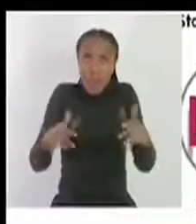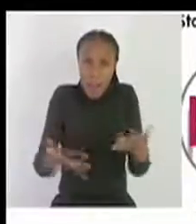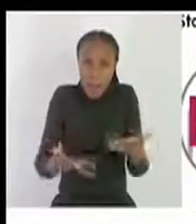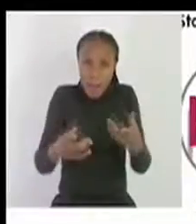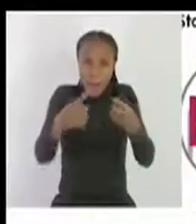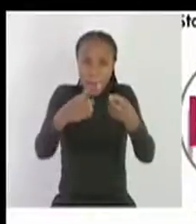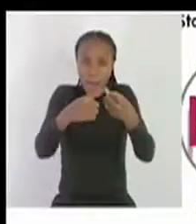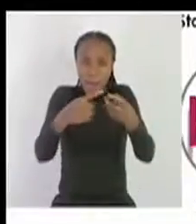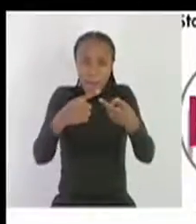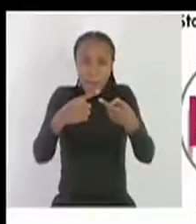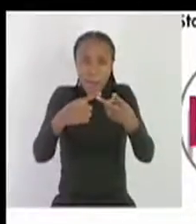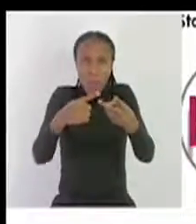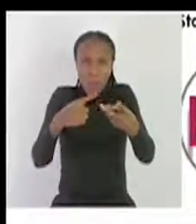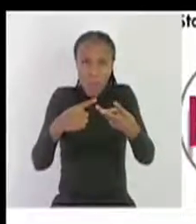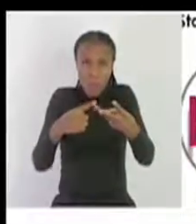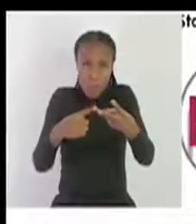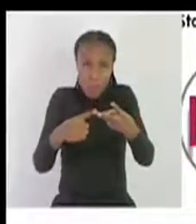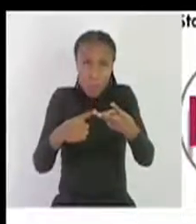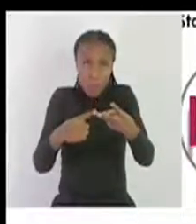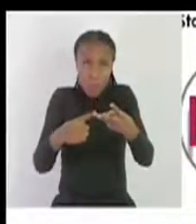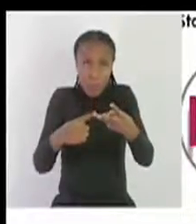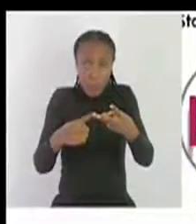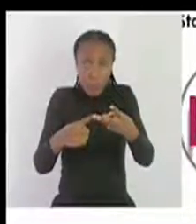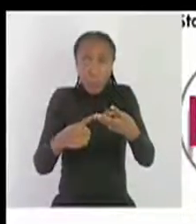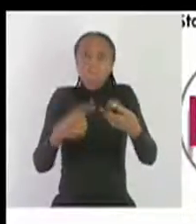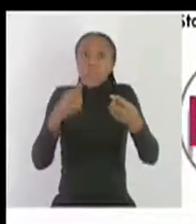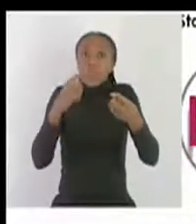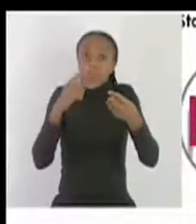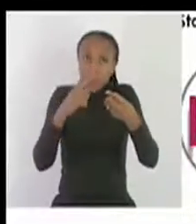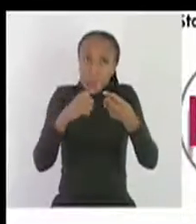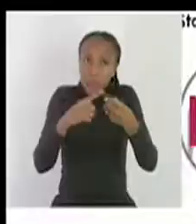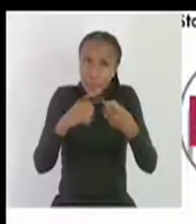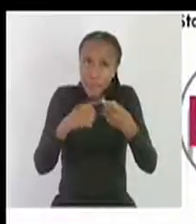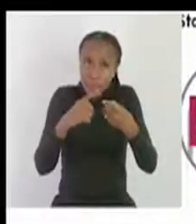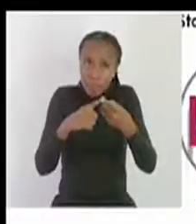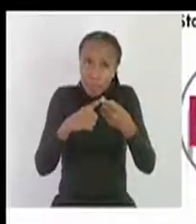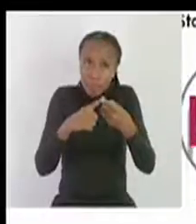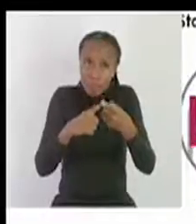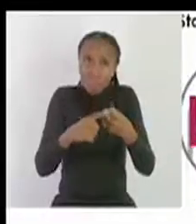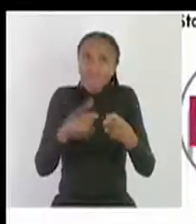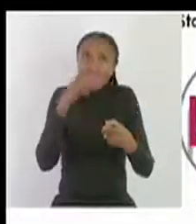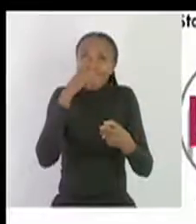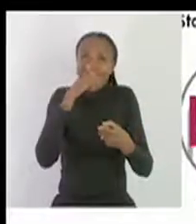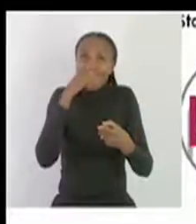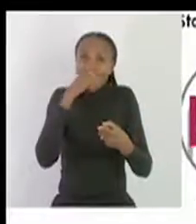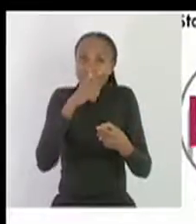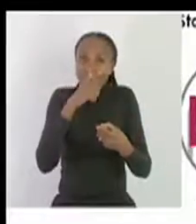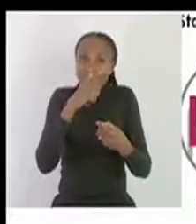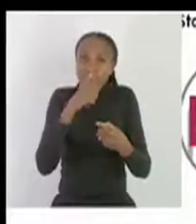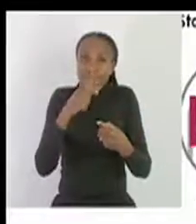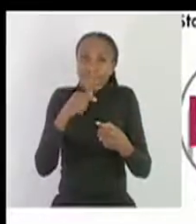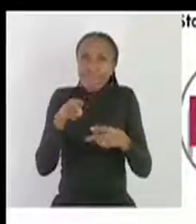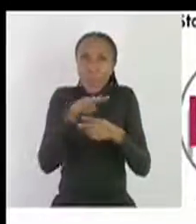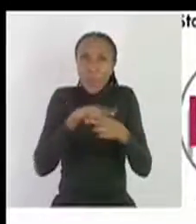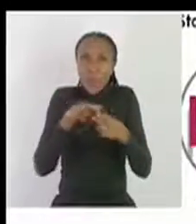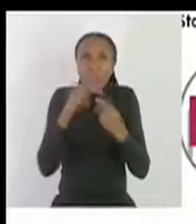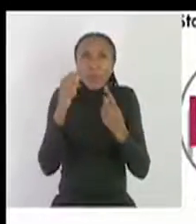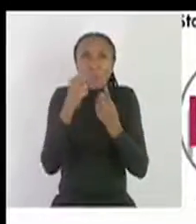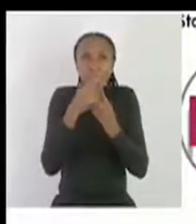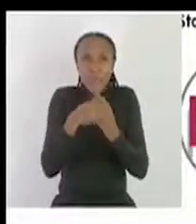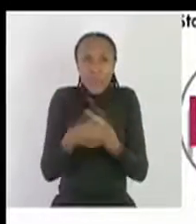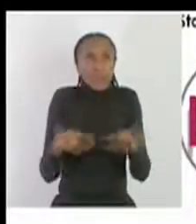state three ways HIV is transmitted the ways in which HIV is transmitted we speak about through